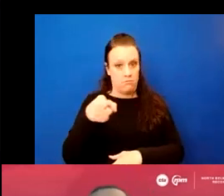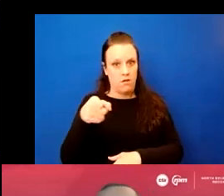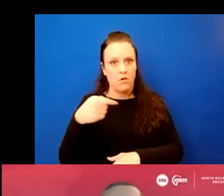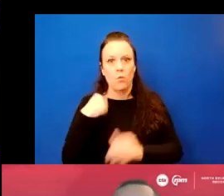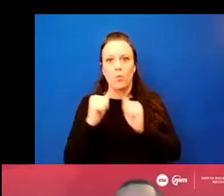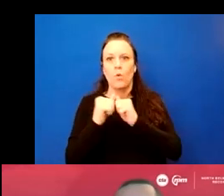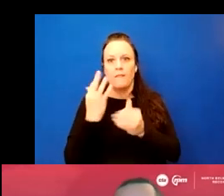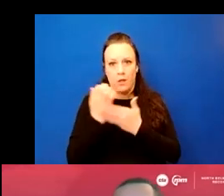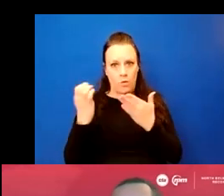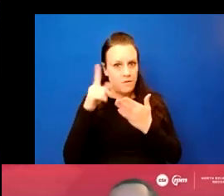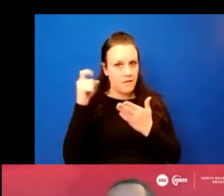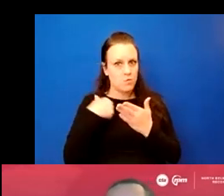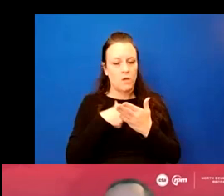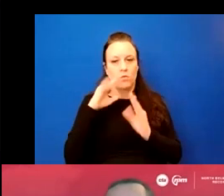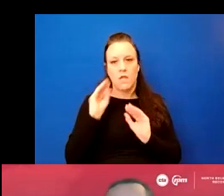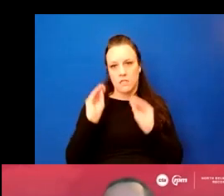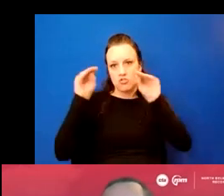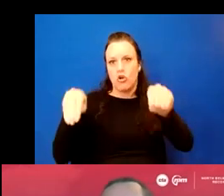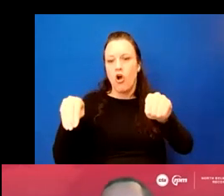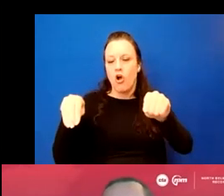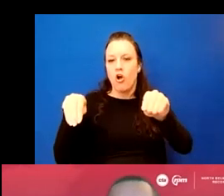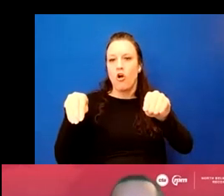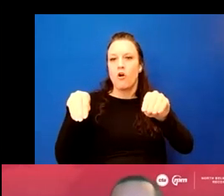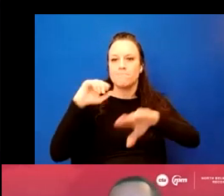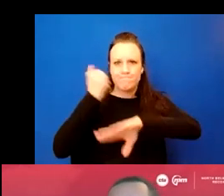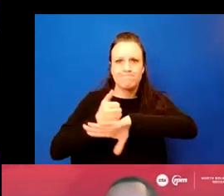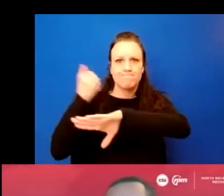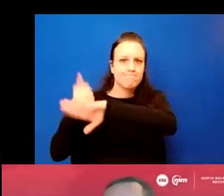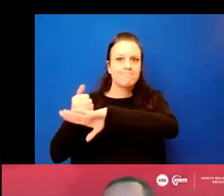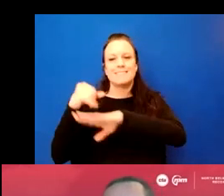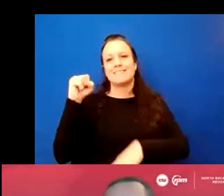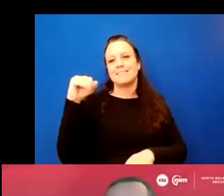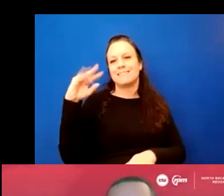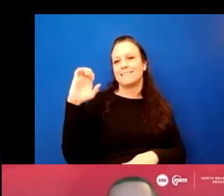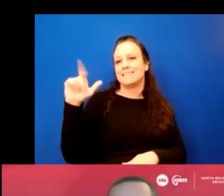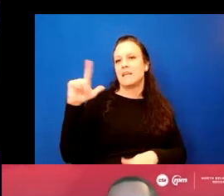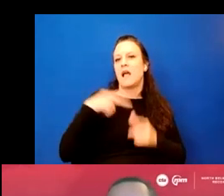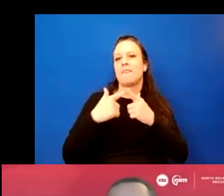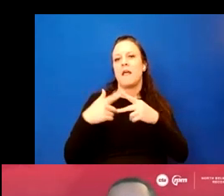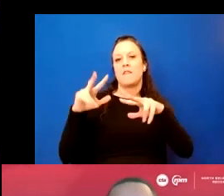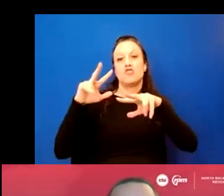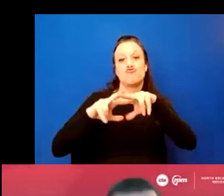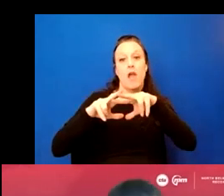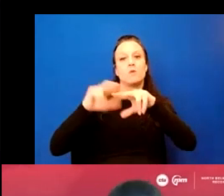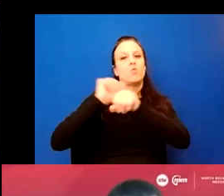because we'll be installing, uh, structural steel erecting that and then the track work on top of that.